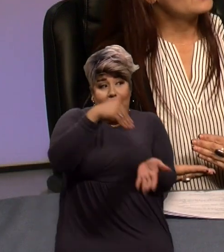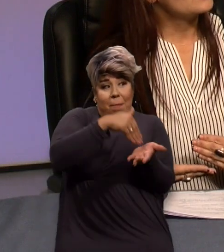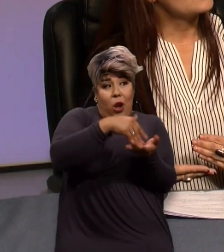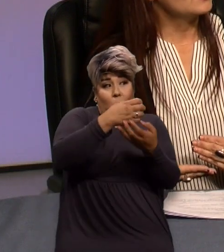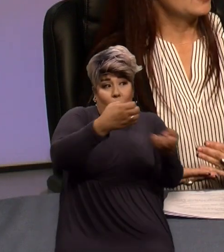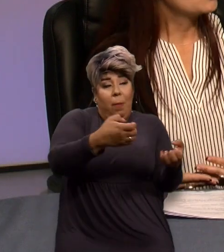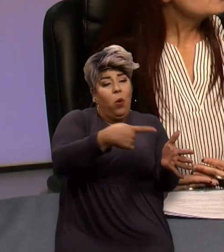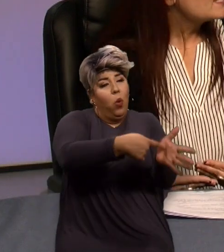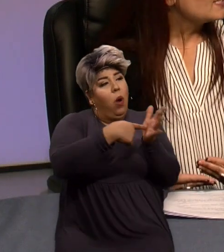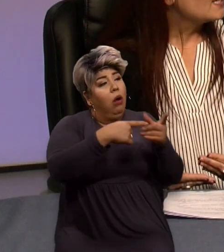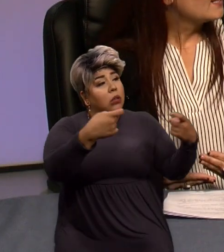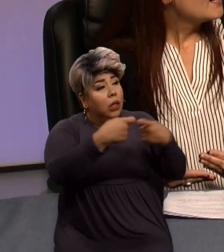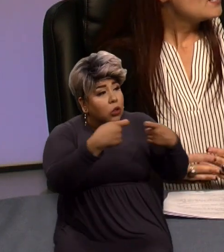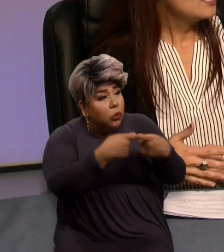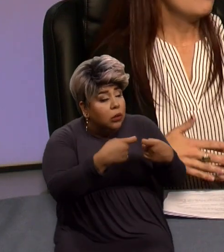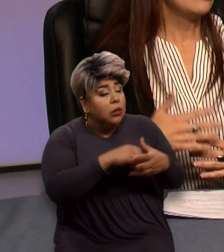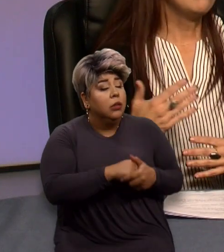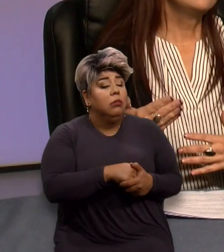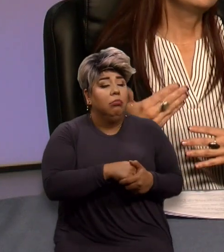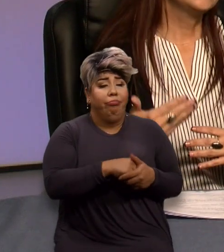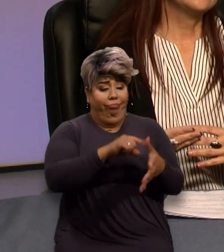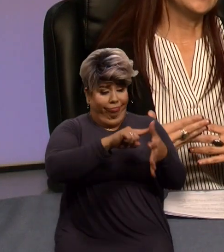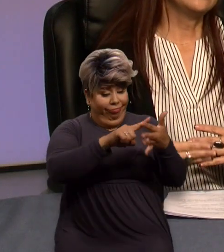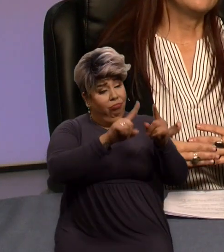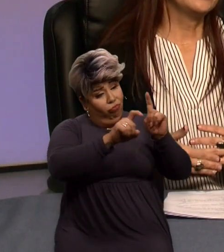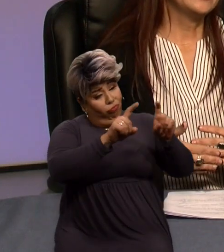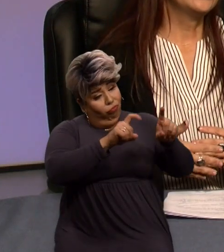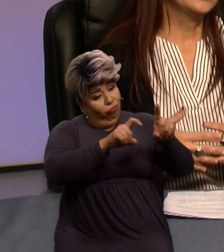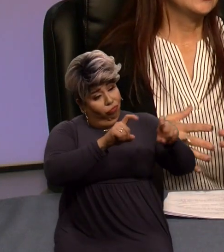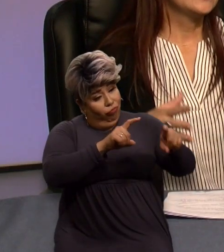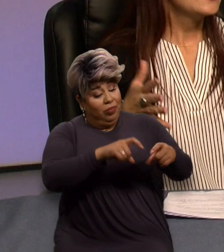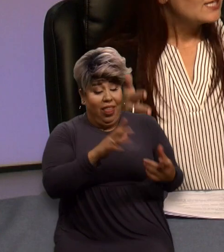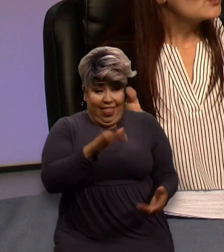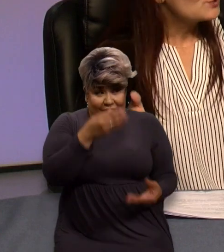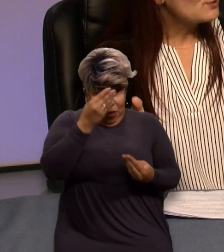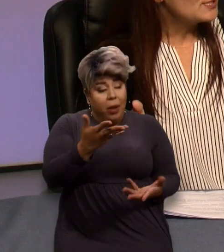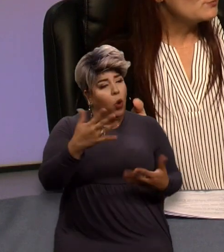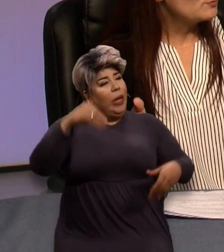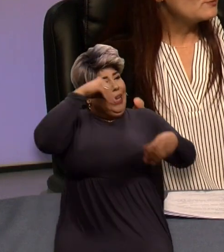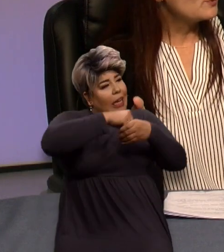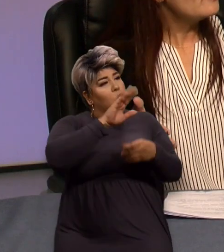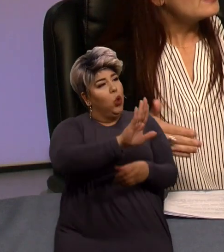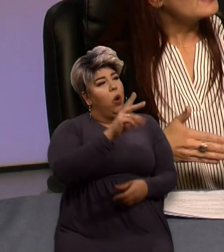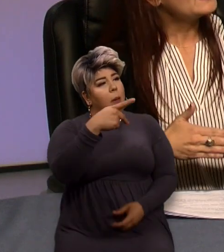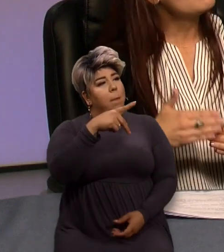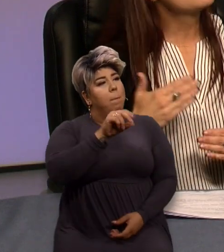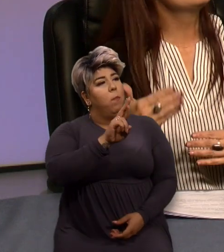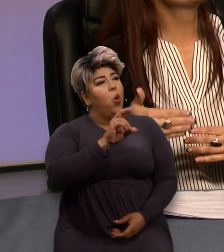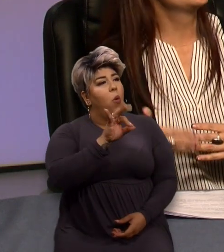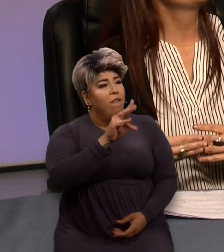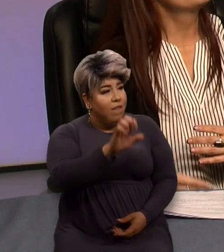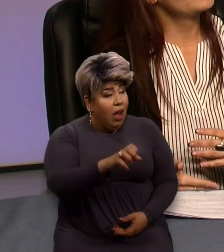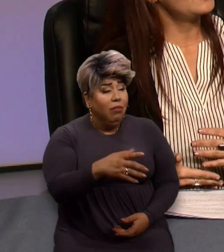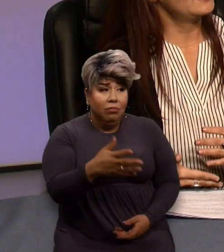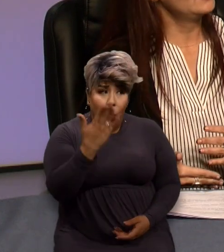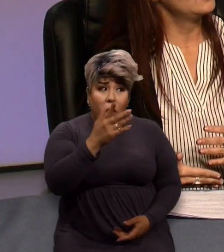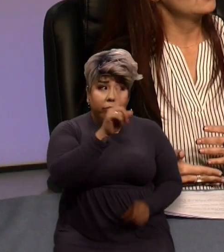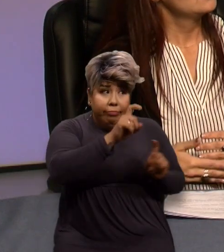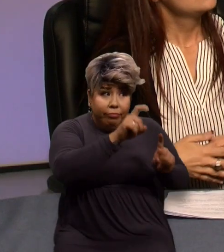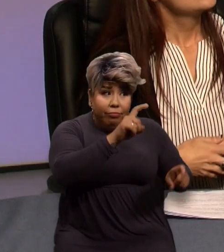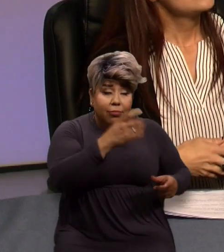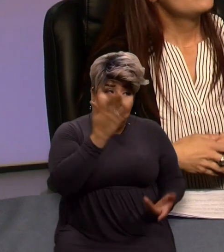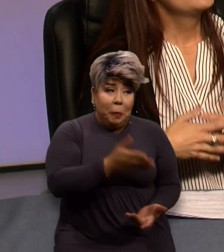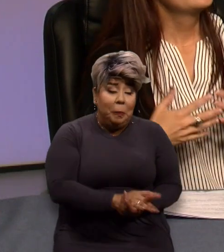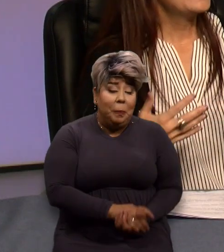requires electricity? All of these vital information is in your Smart 911 profile, and it prompts you to put that